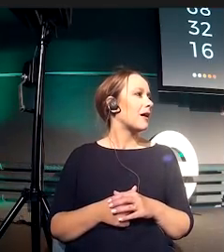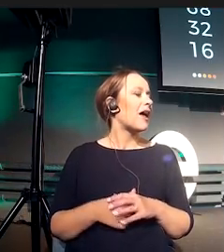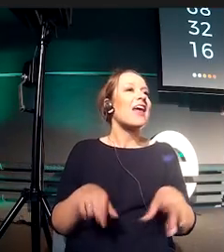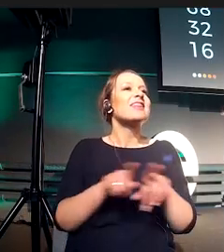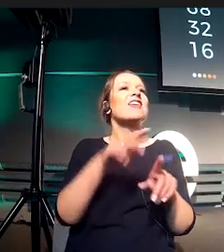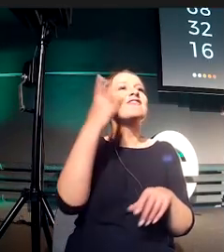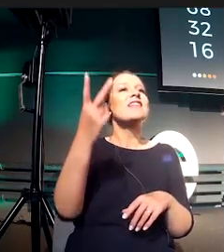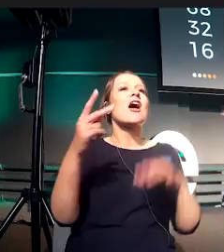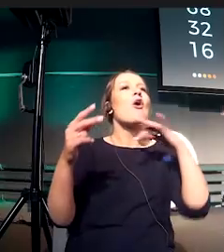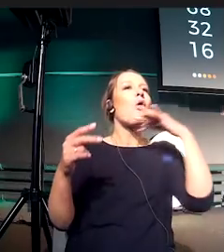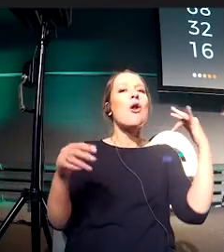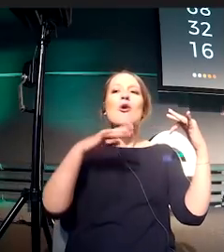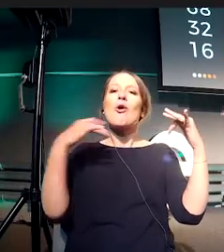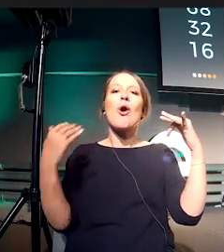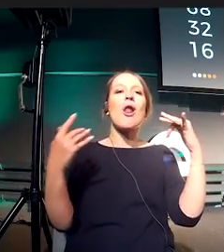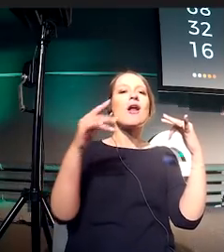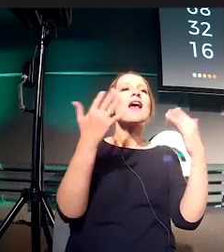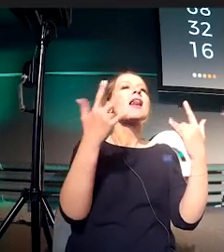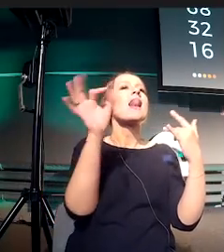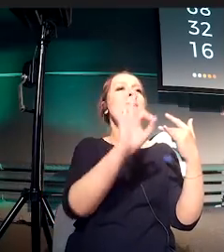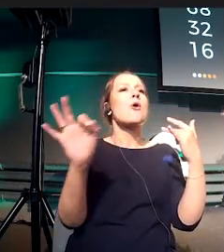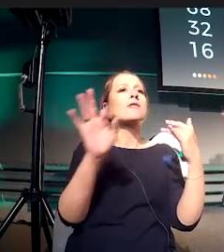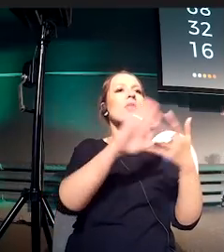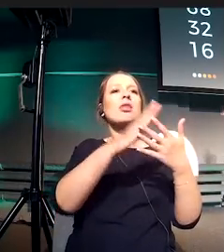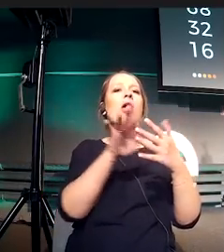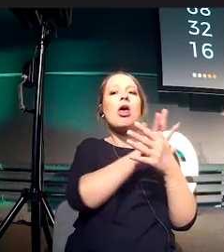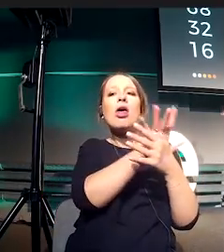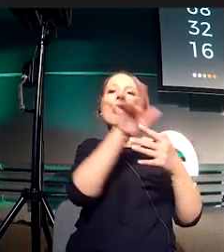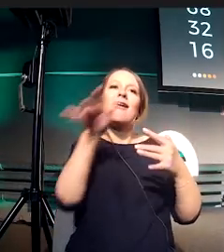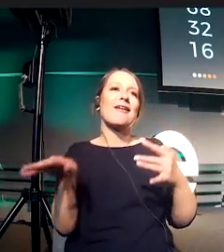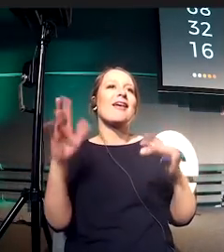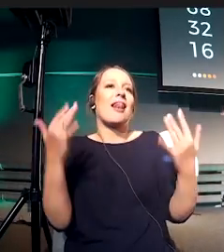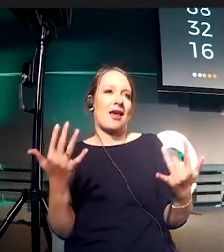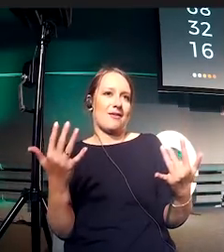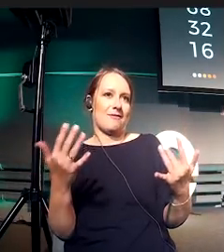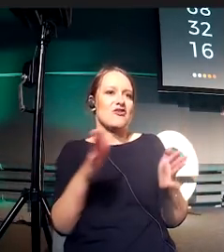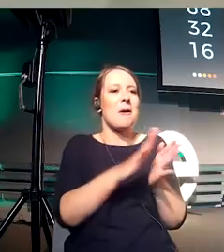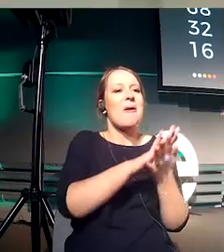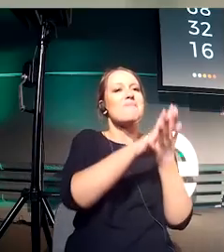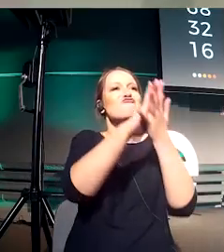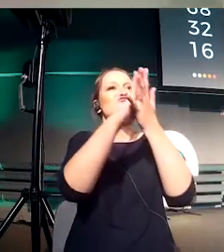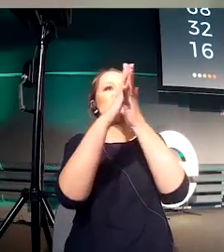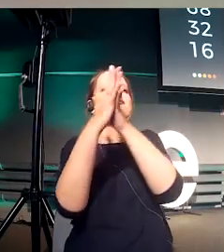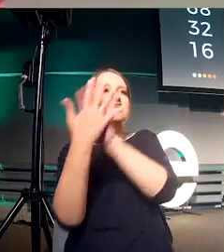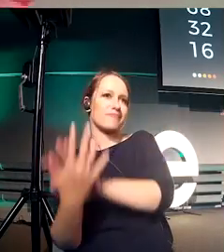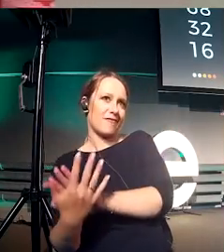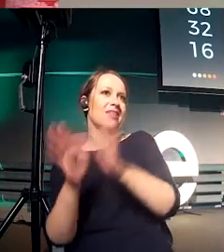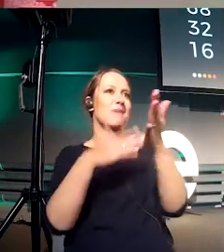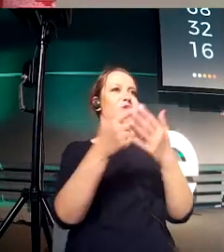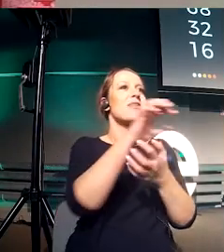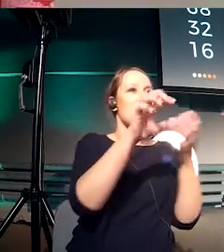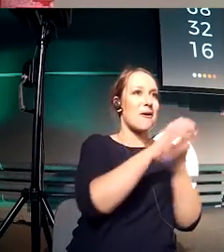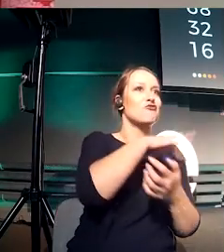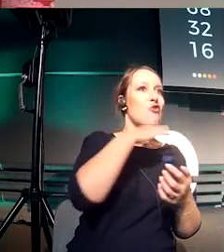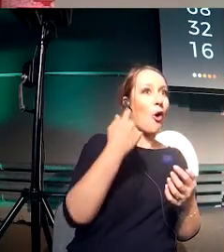percentages. And to make it simple, all this is is taking orange and mixing it with white. So 100% orange,